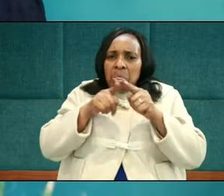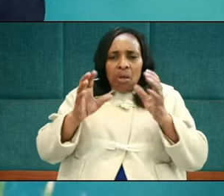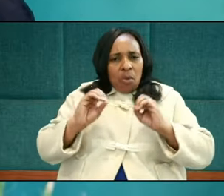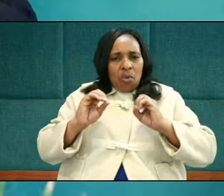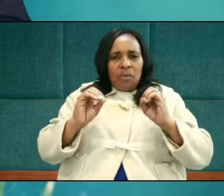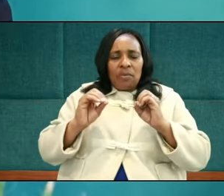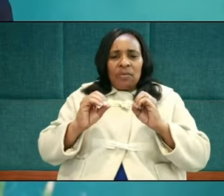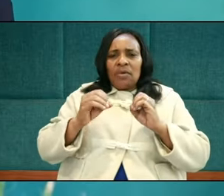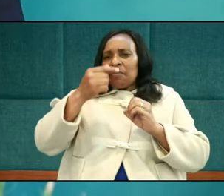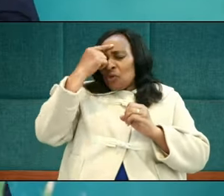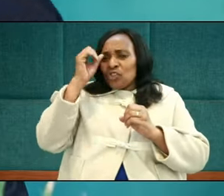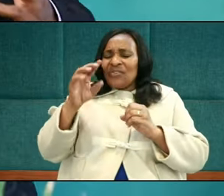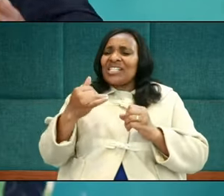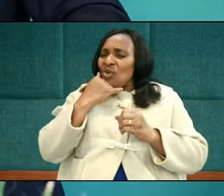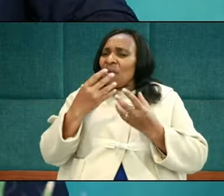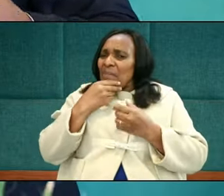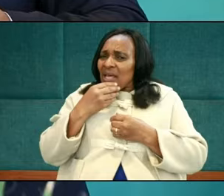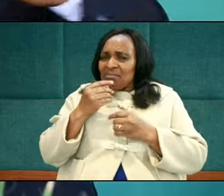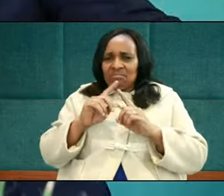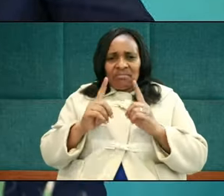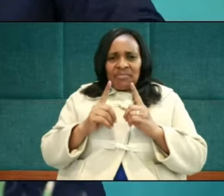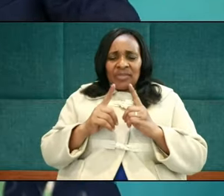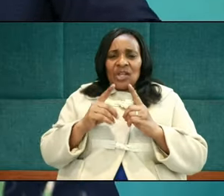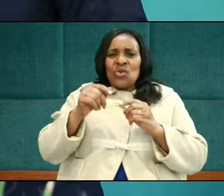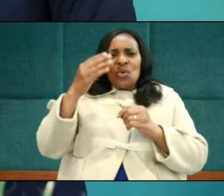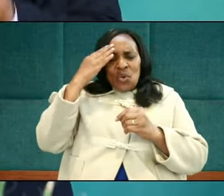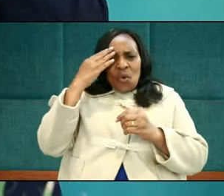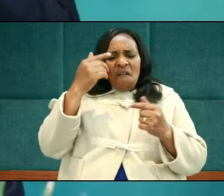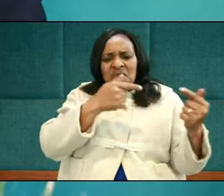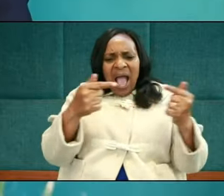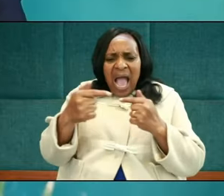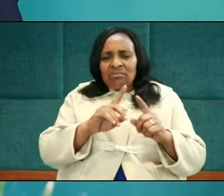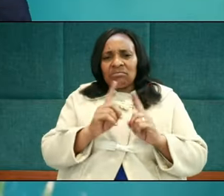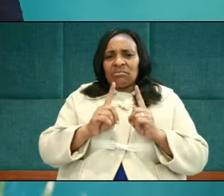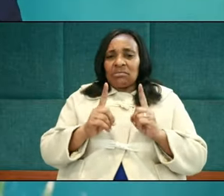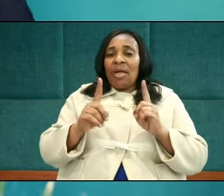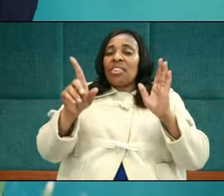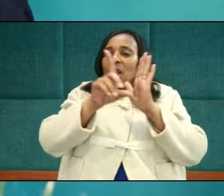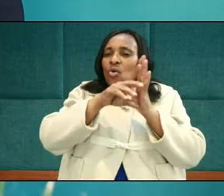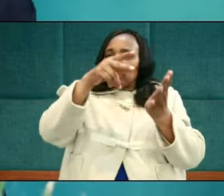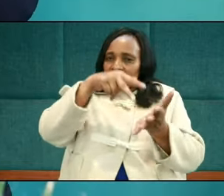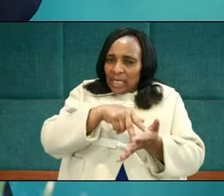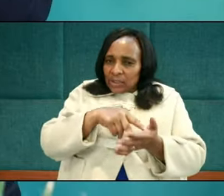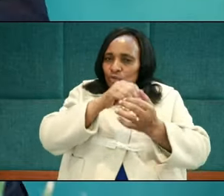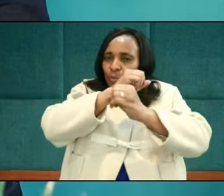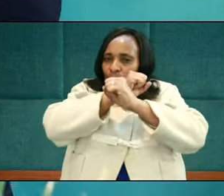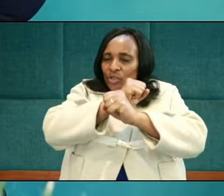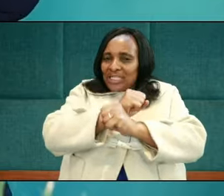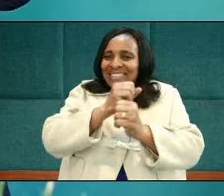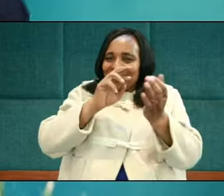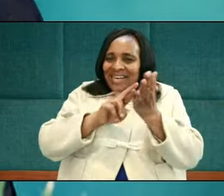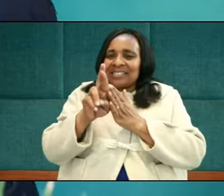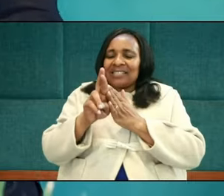because of evil men. Should the righteous fight? No. The Lord stands by to protect the